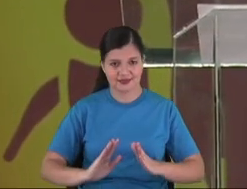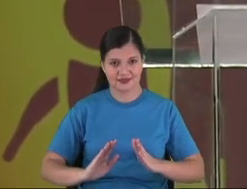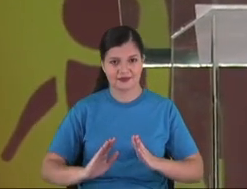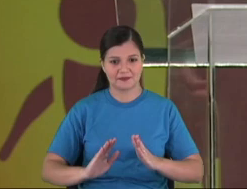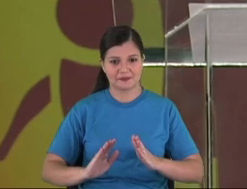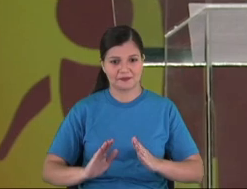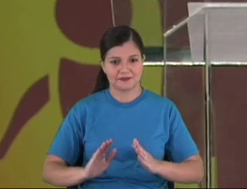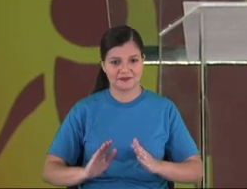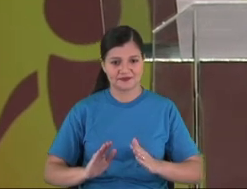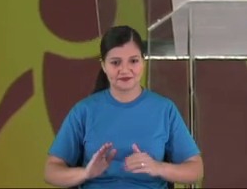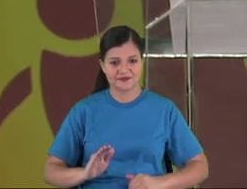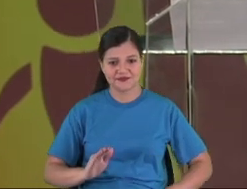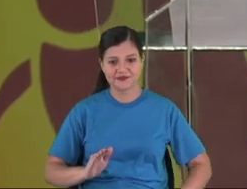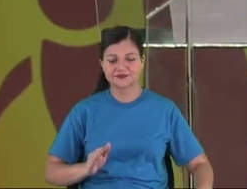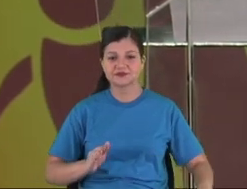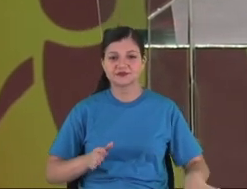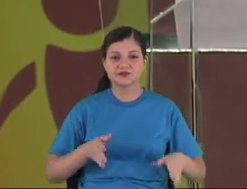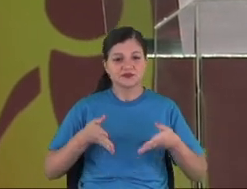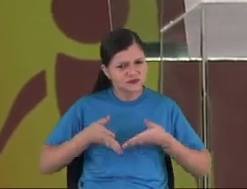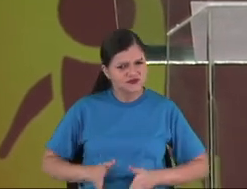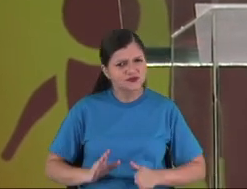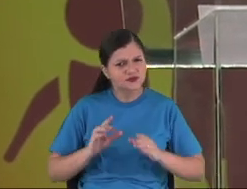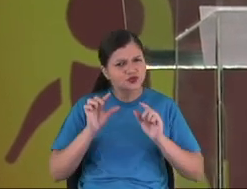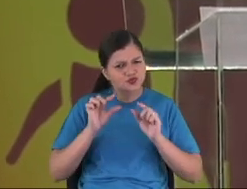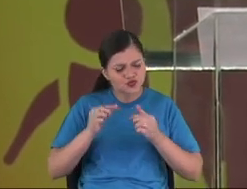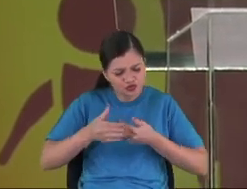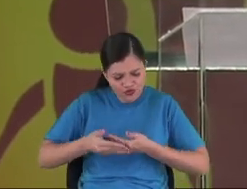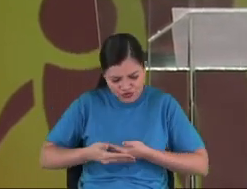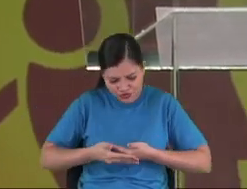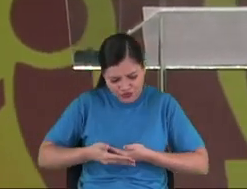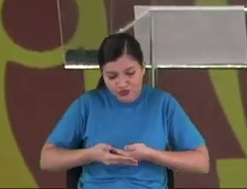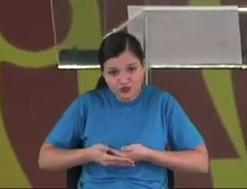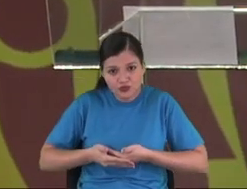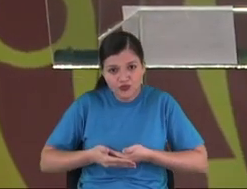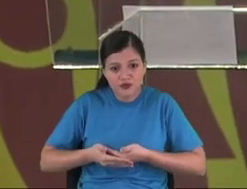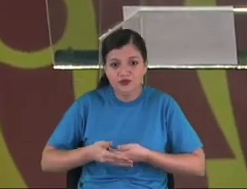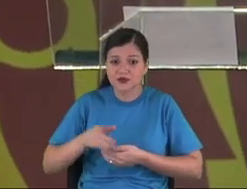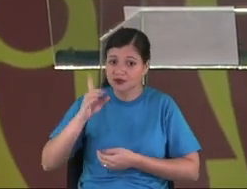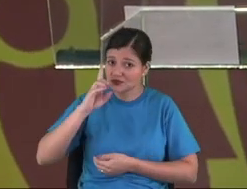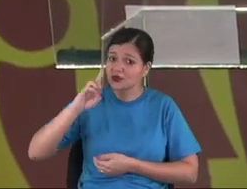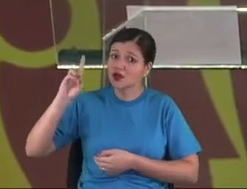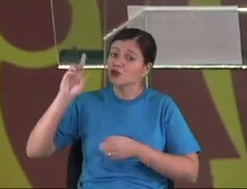young, right? When he was born, he is born small.